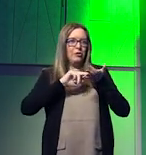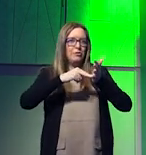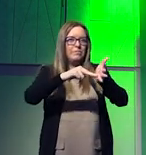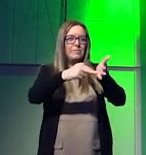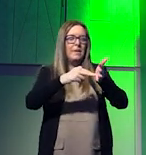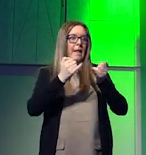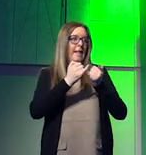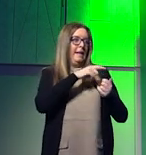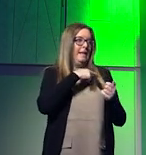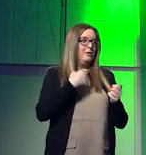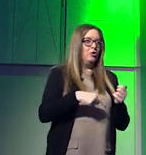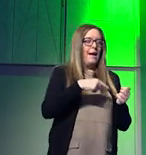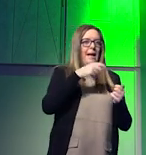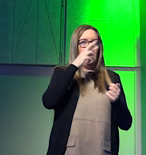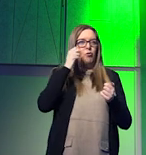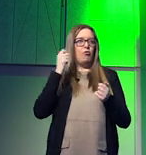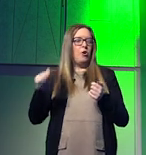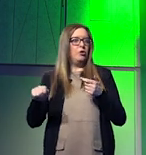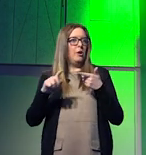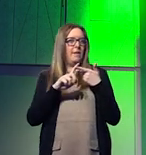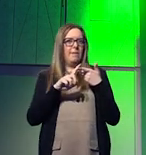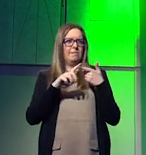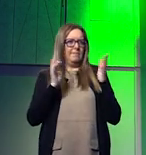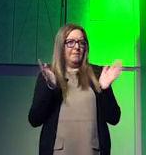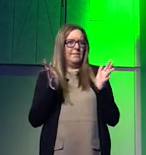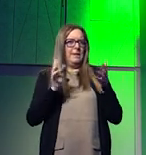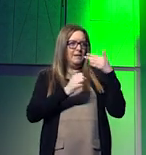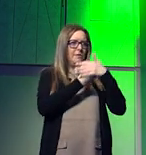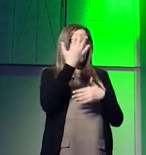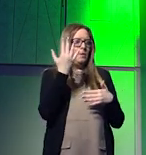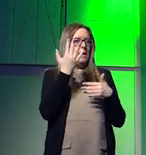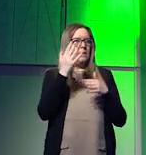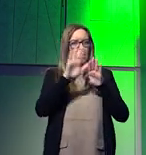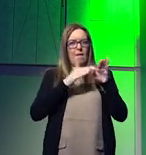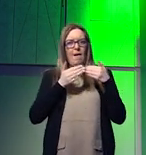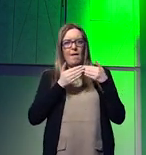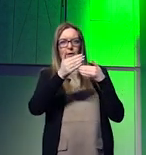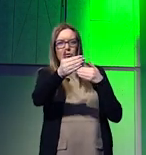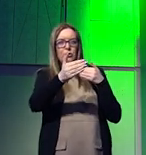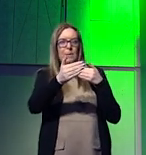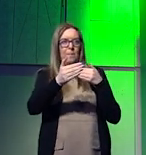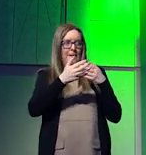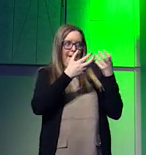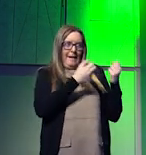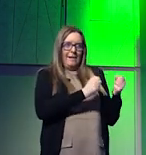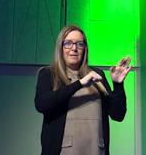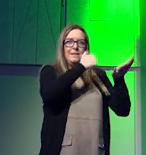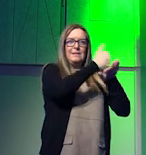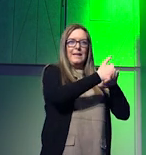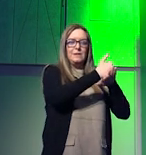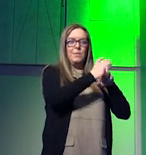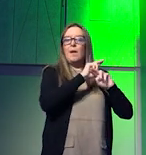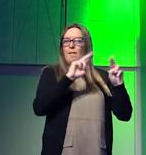such as China and Russia have developed the capacity to see on the longer term, not just on the industrial part,